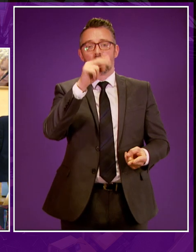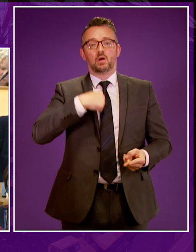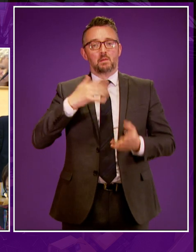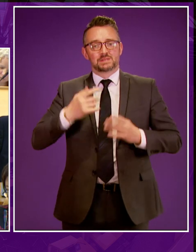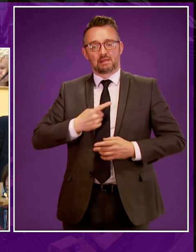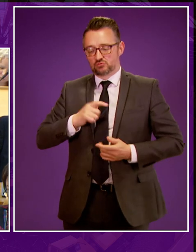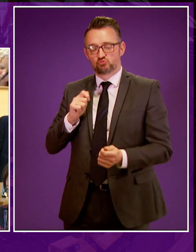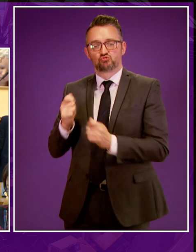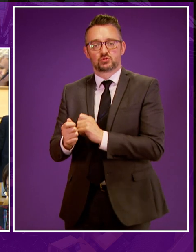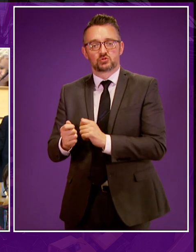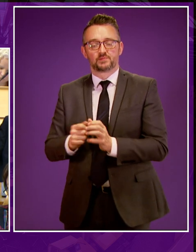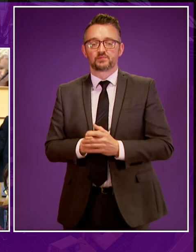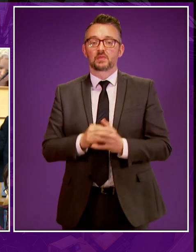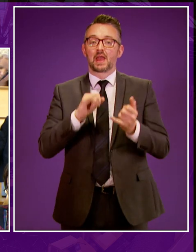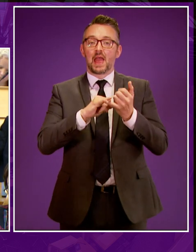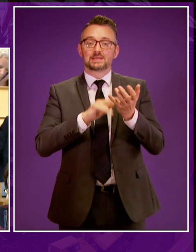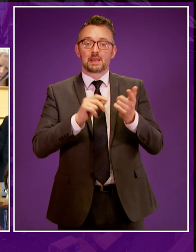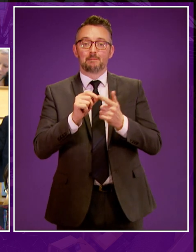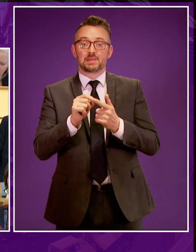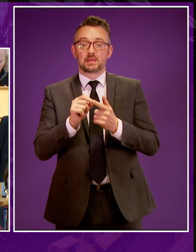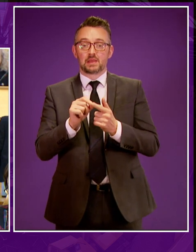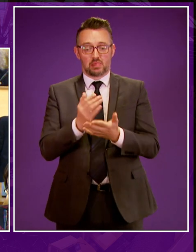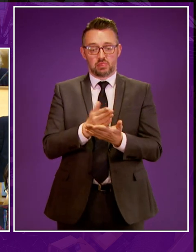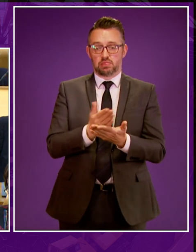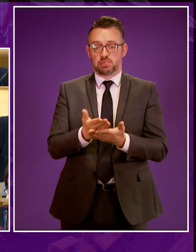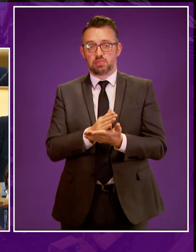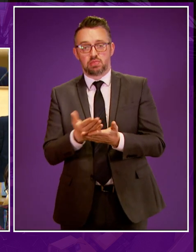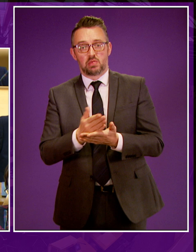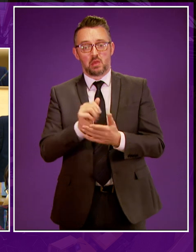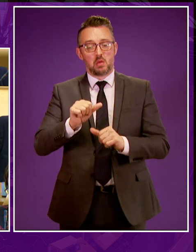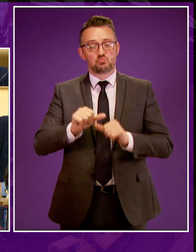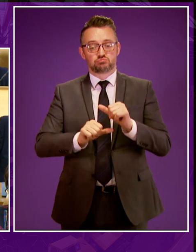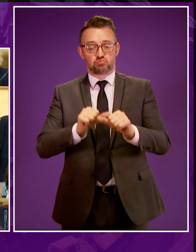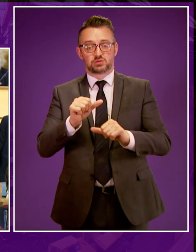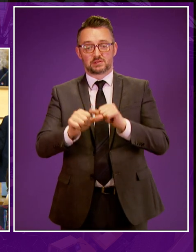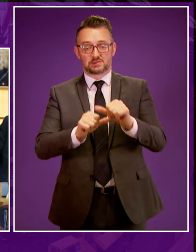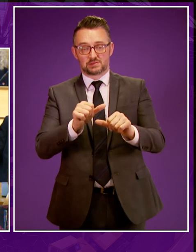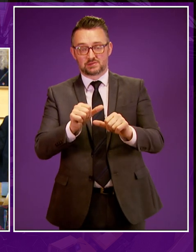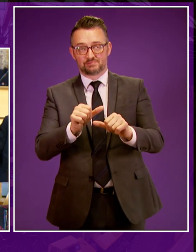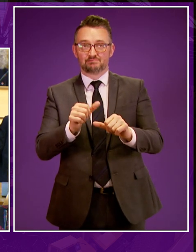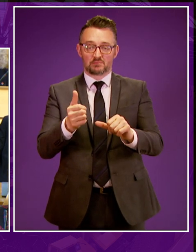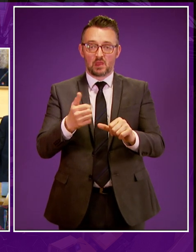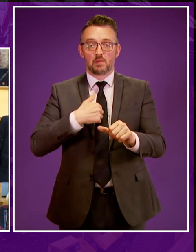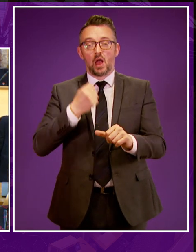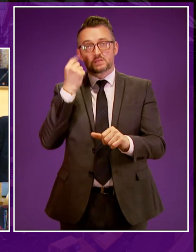The uncertainty caused by the SNP Government's long drawn out process, although I can understand reasons for it,